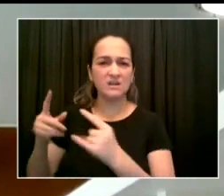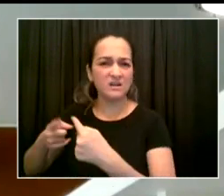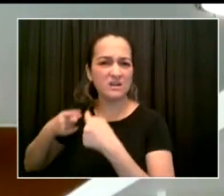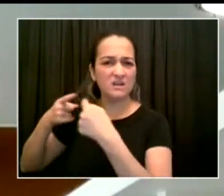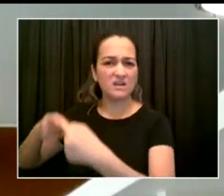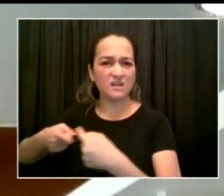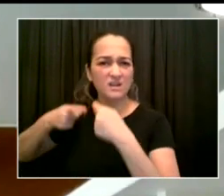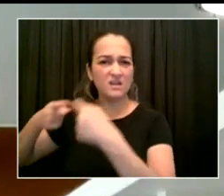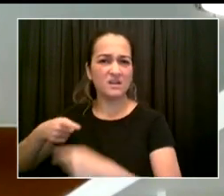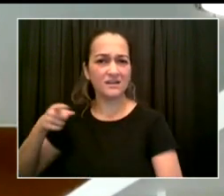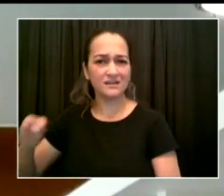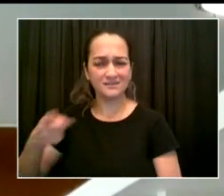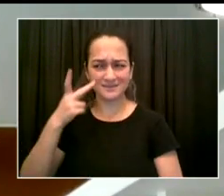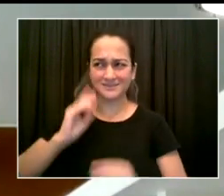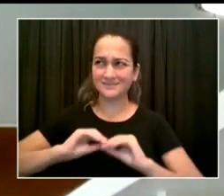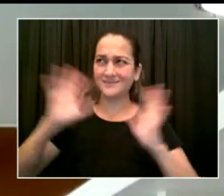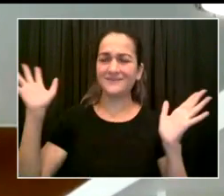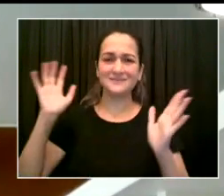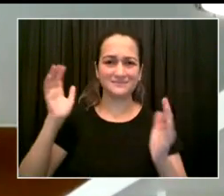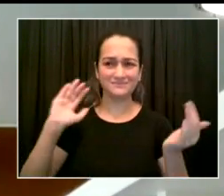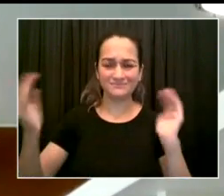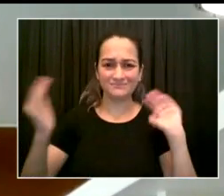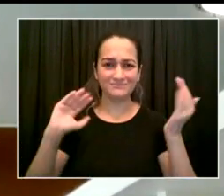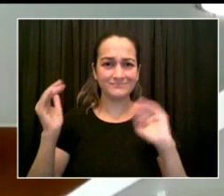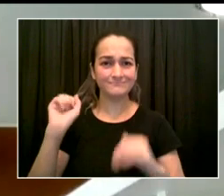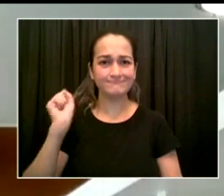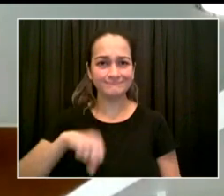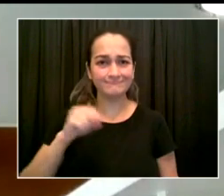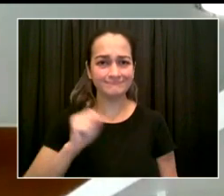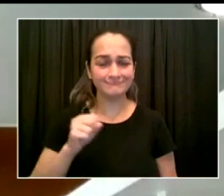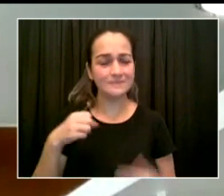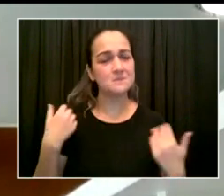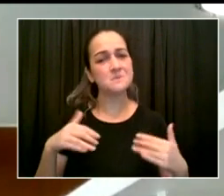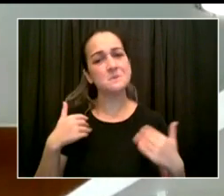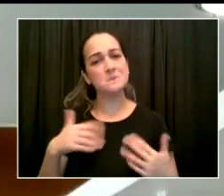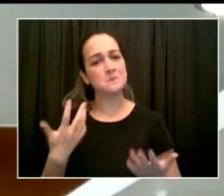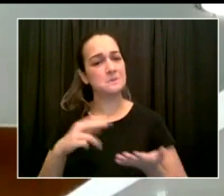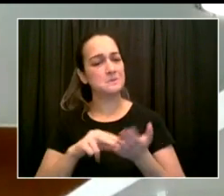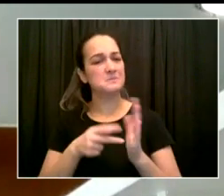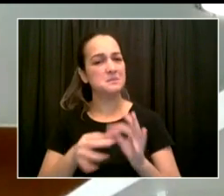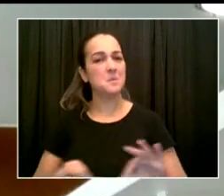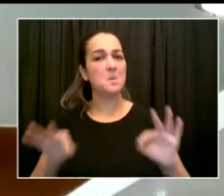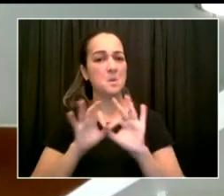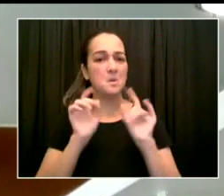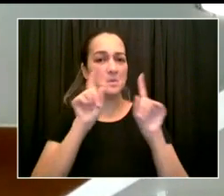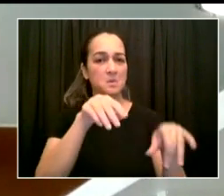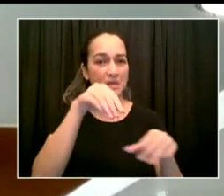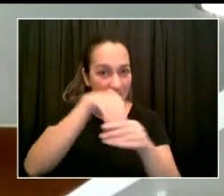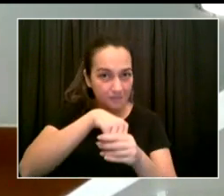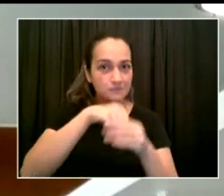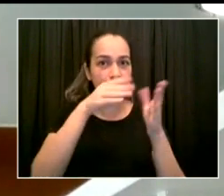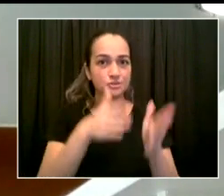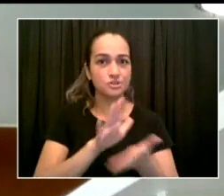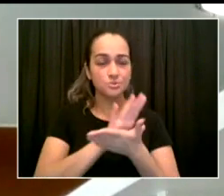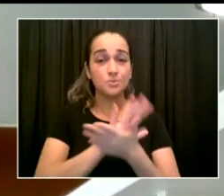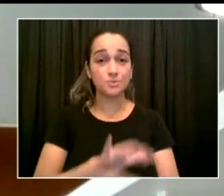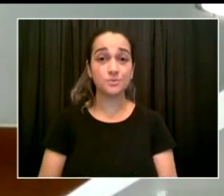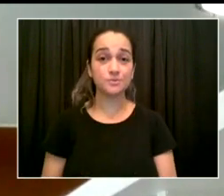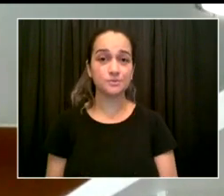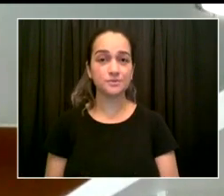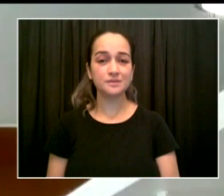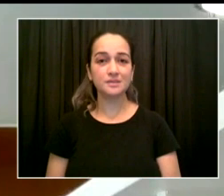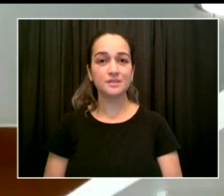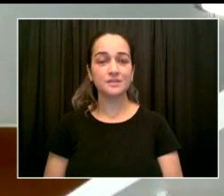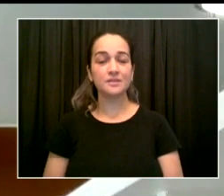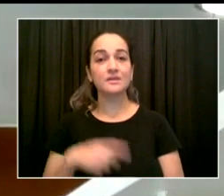below average hospitalizations for all ages, and we've only had a very modest increase during the Delta wave. Among